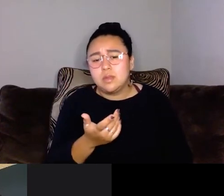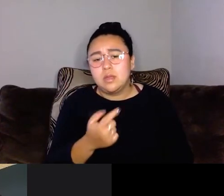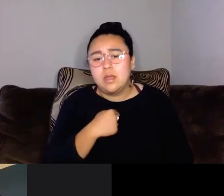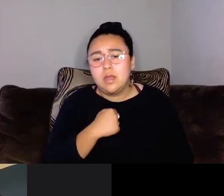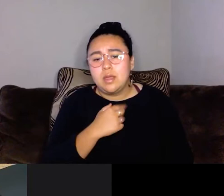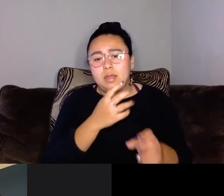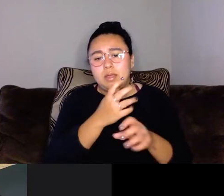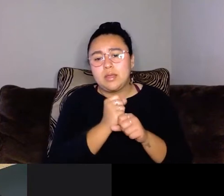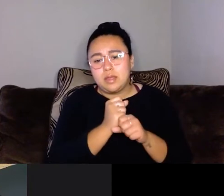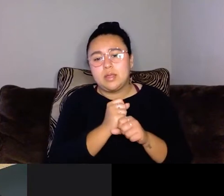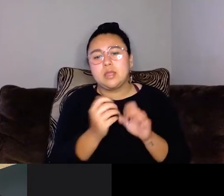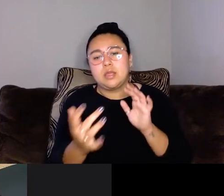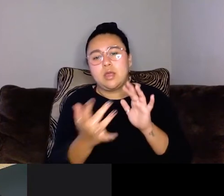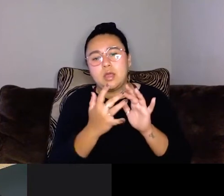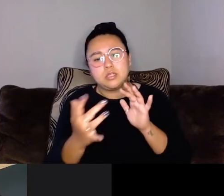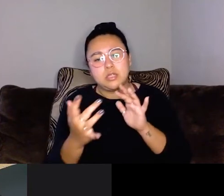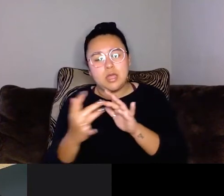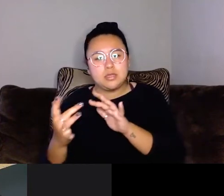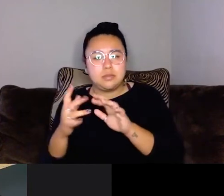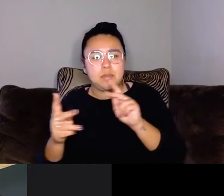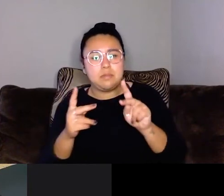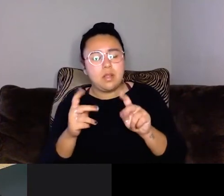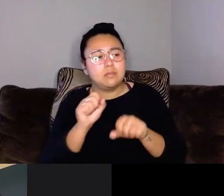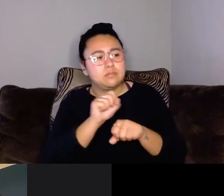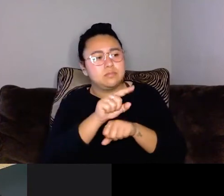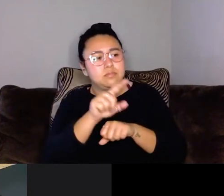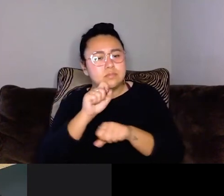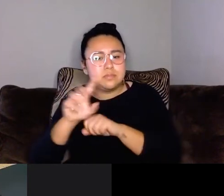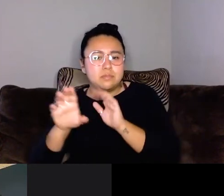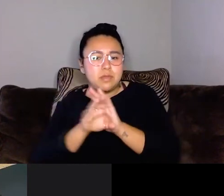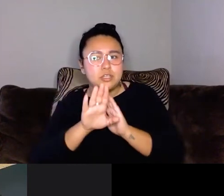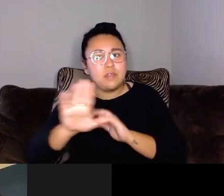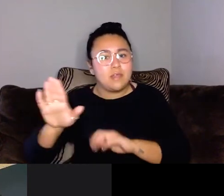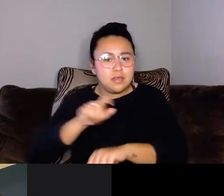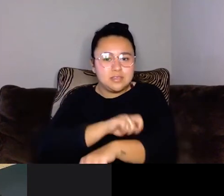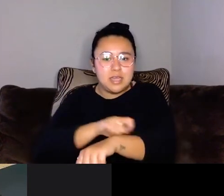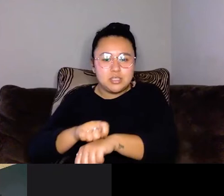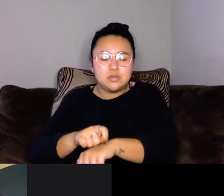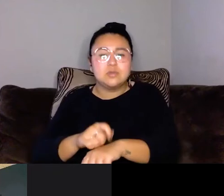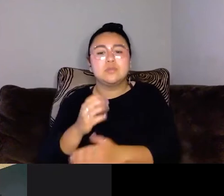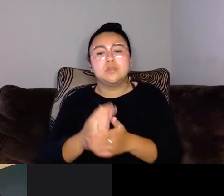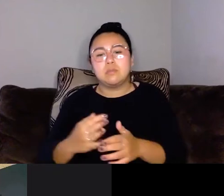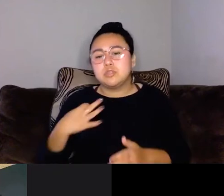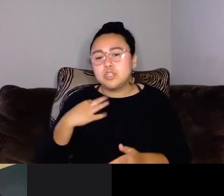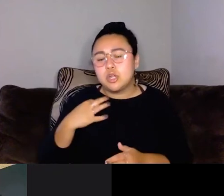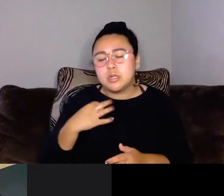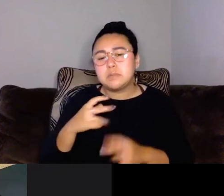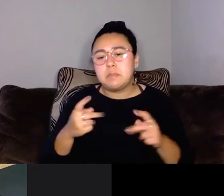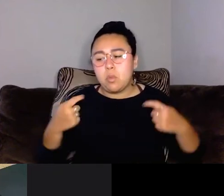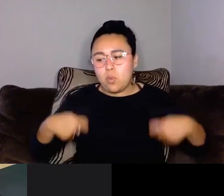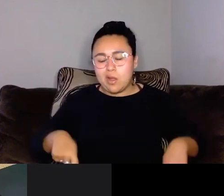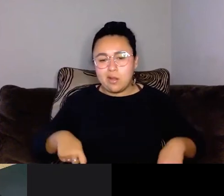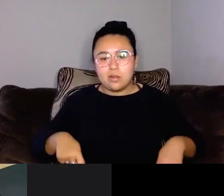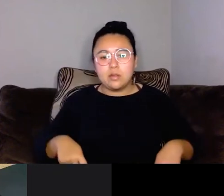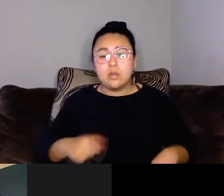get, uh, contacted by people all the time who show me tattoos or some of my shirts or something that people are wearing. And, um,